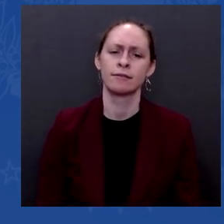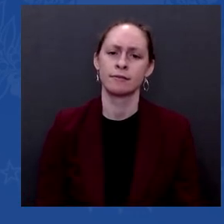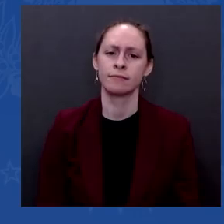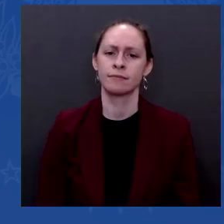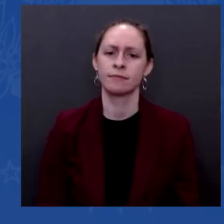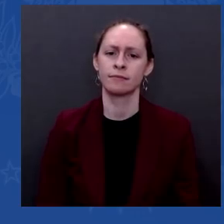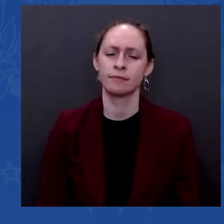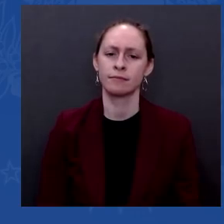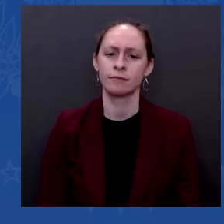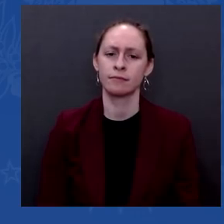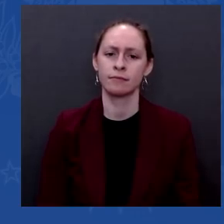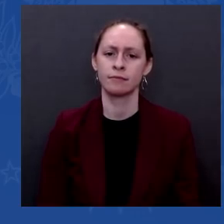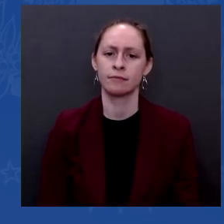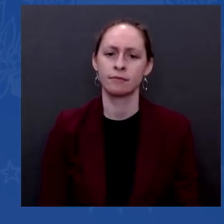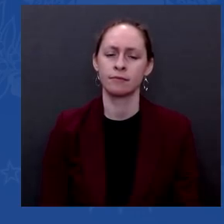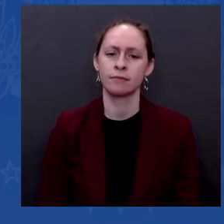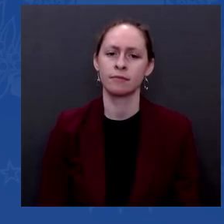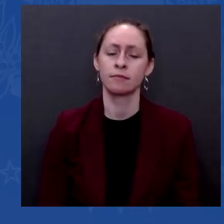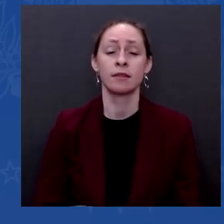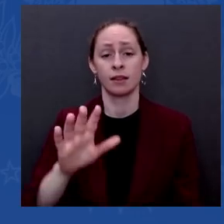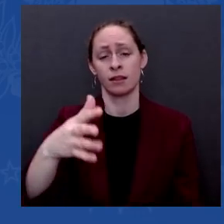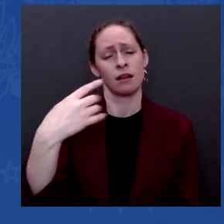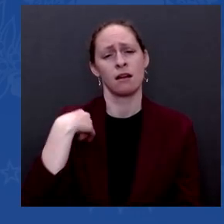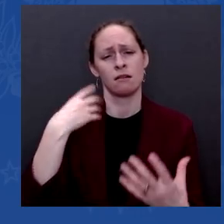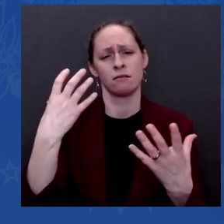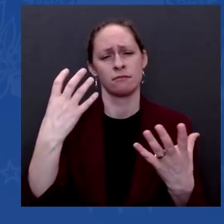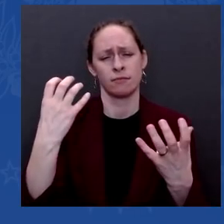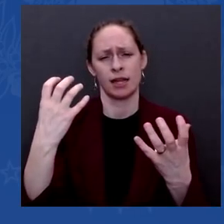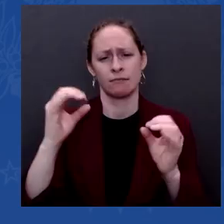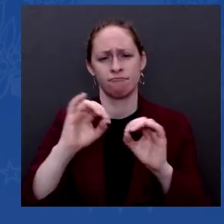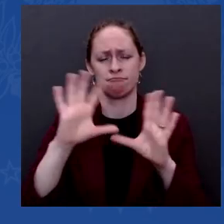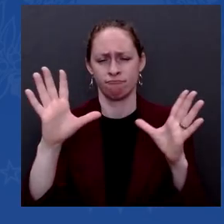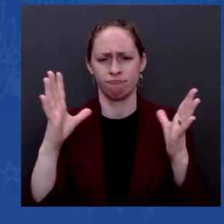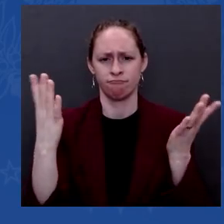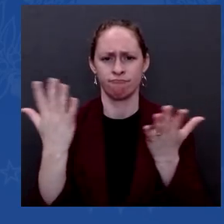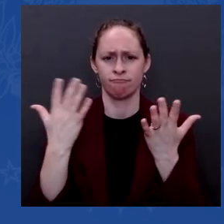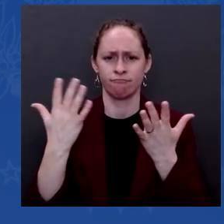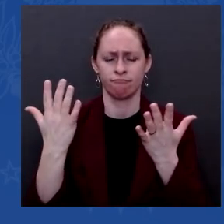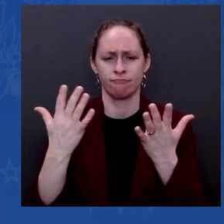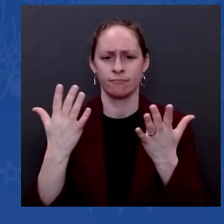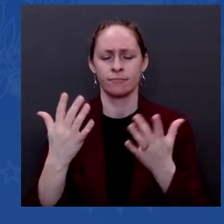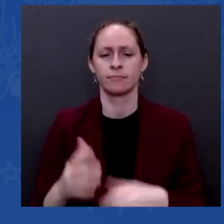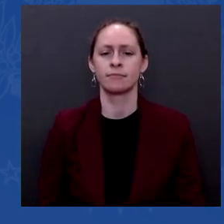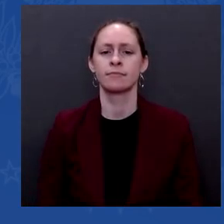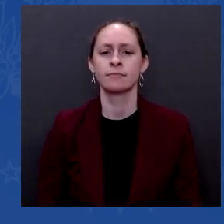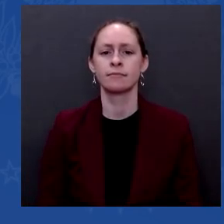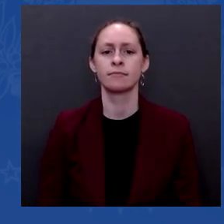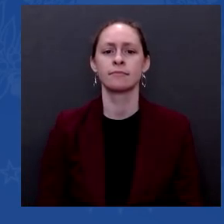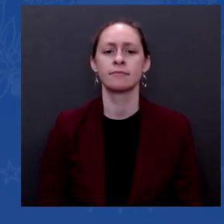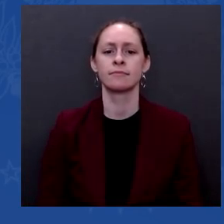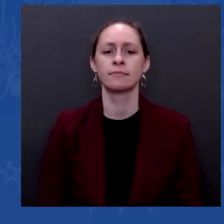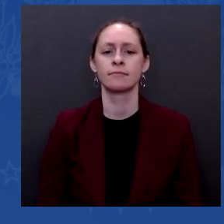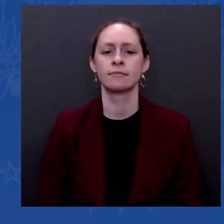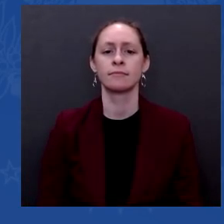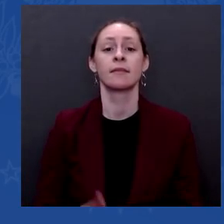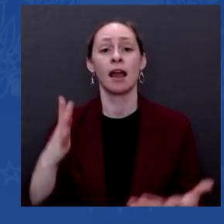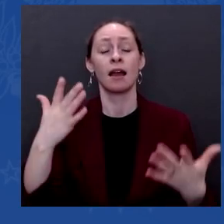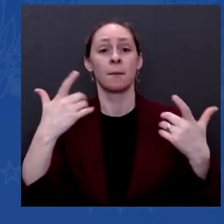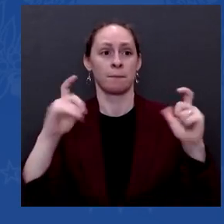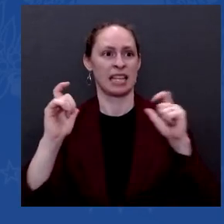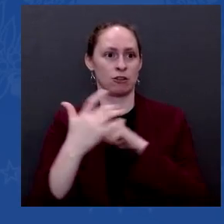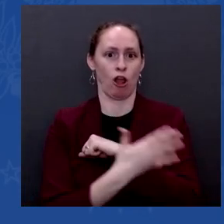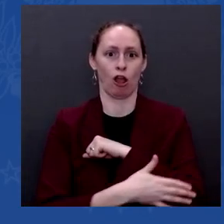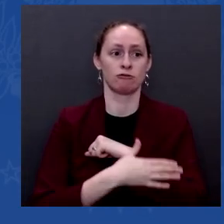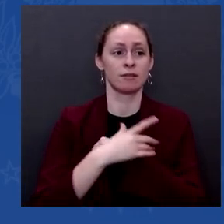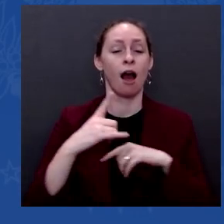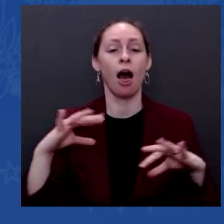the idea that we would do anything to split NATO, which would have a